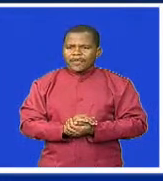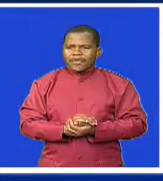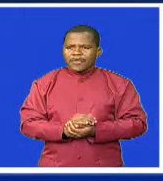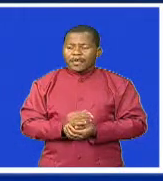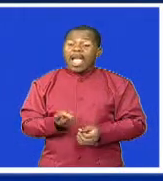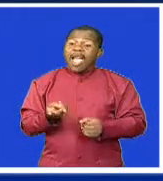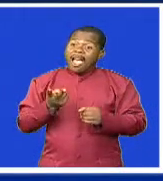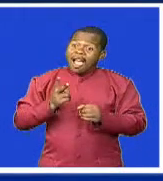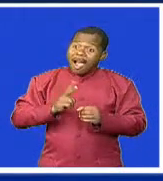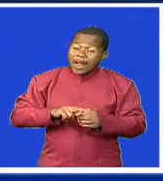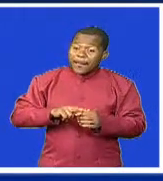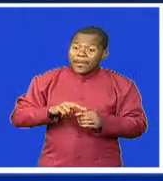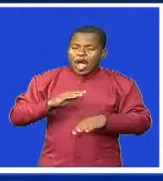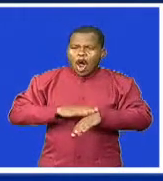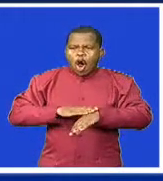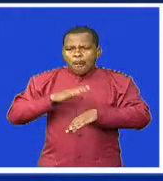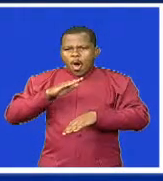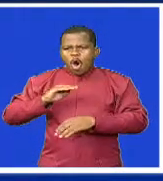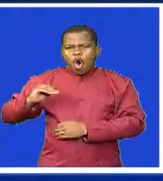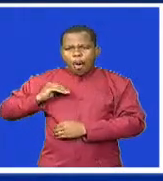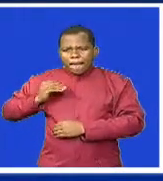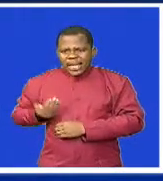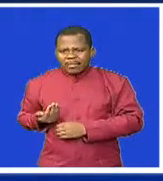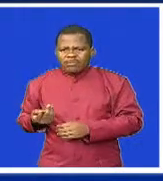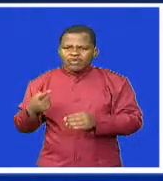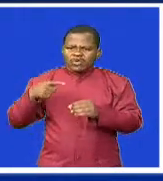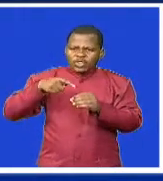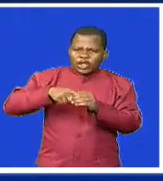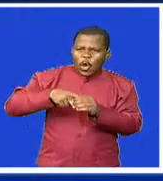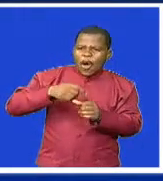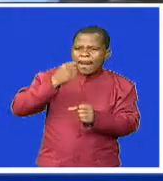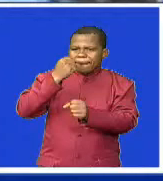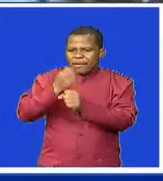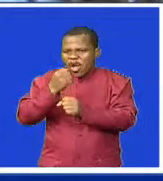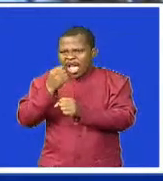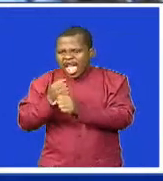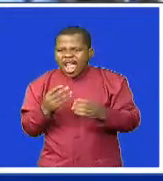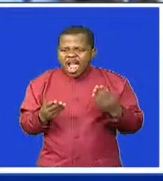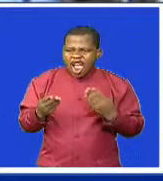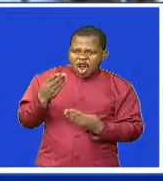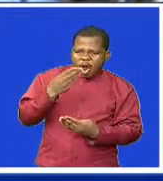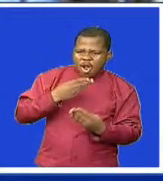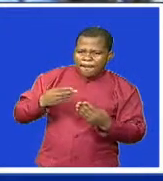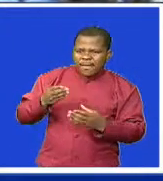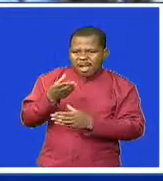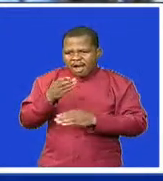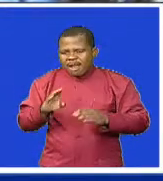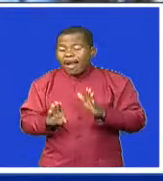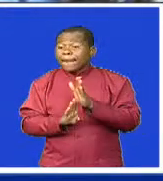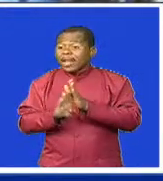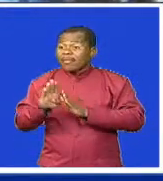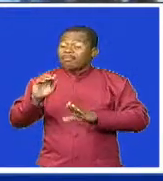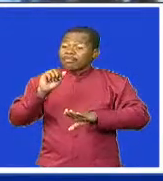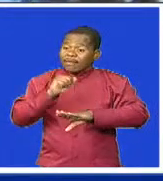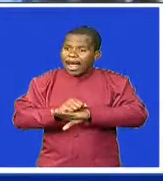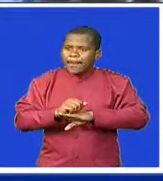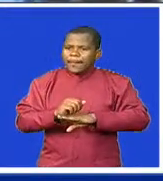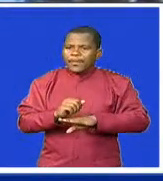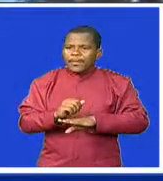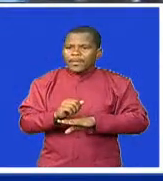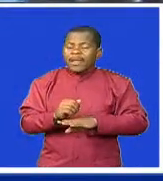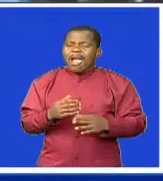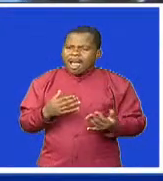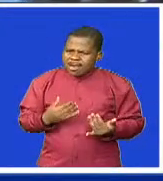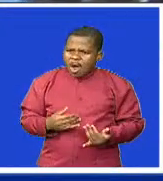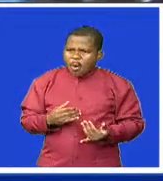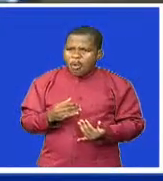empower more women to participate meaningfully in the economy. At the moment, it has not been said how many